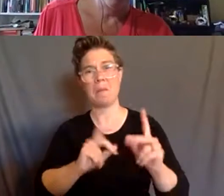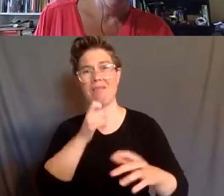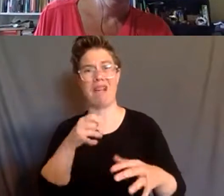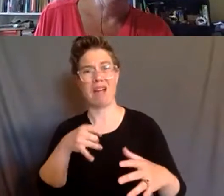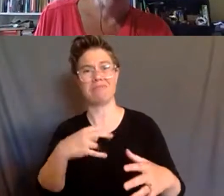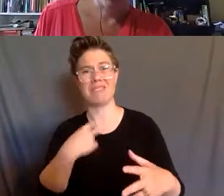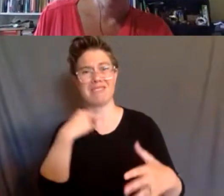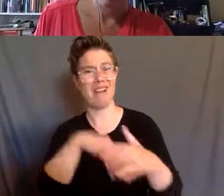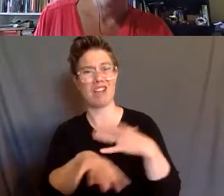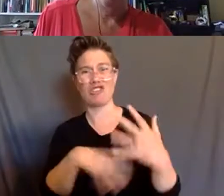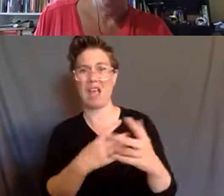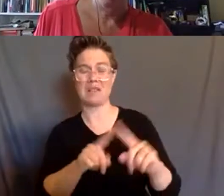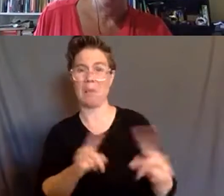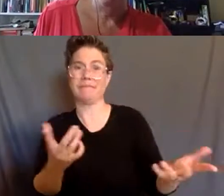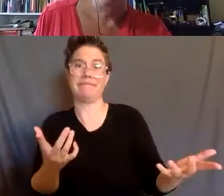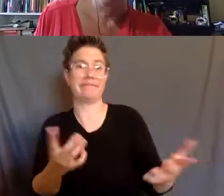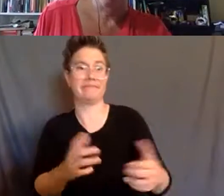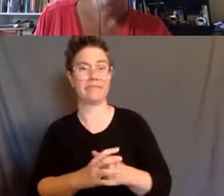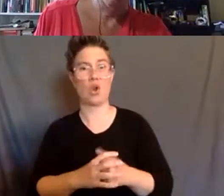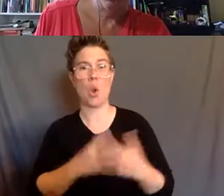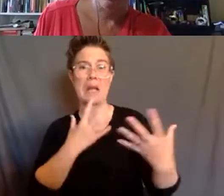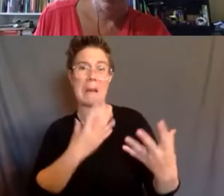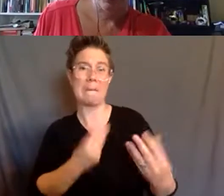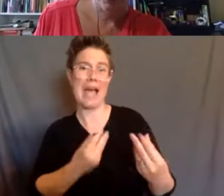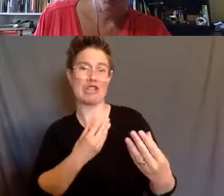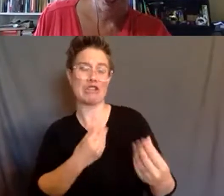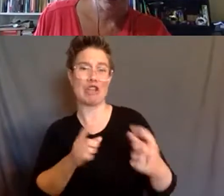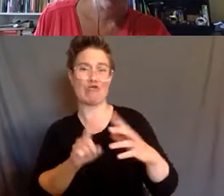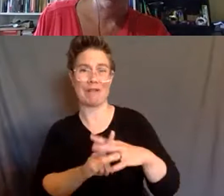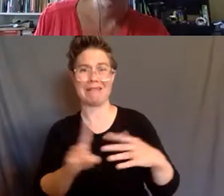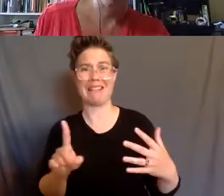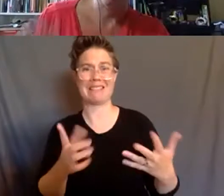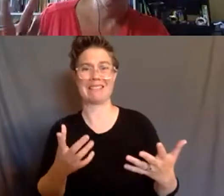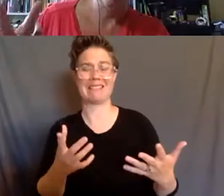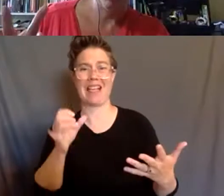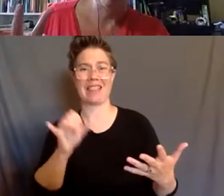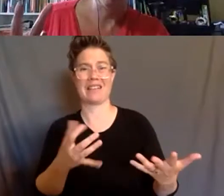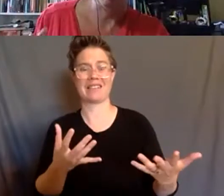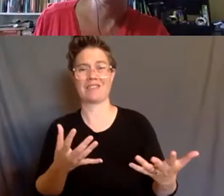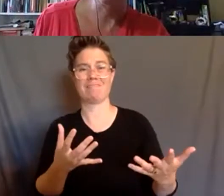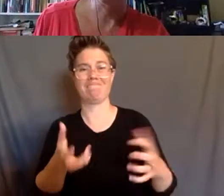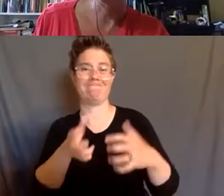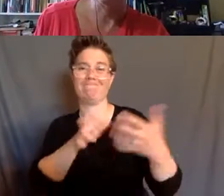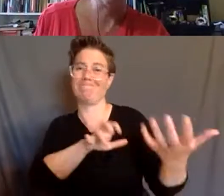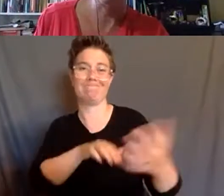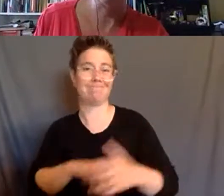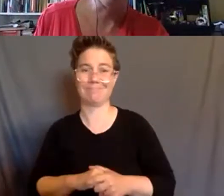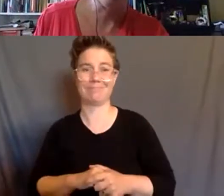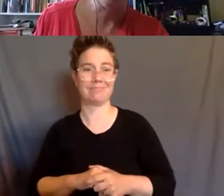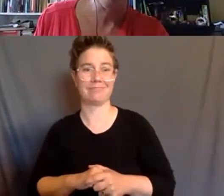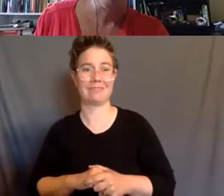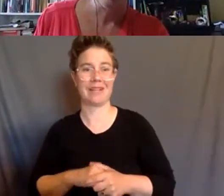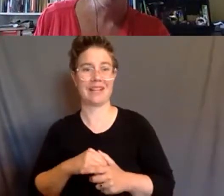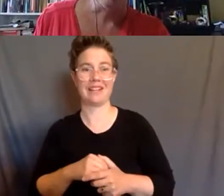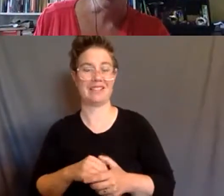you know, things like compassionate release from prison has been a complete defunct practice on two levels. One is it just doesn't